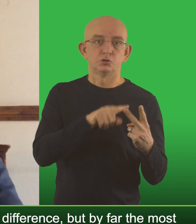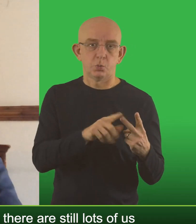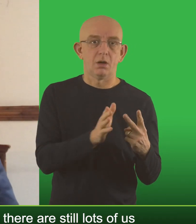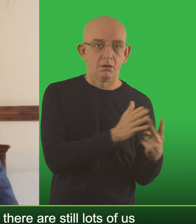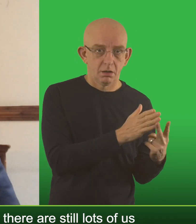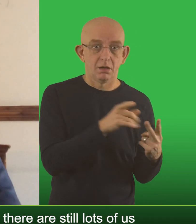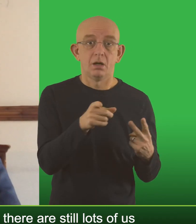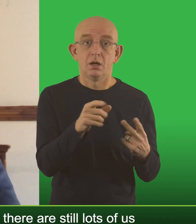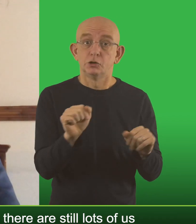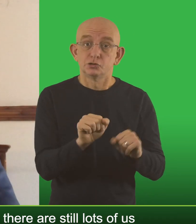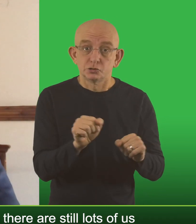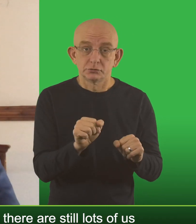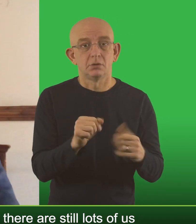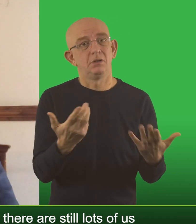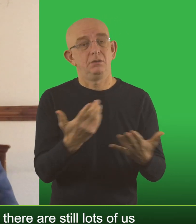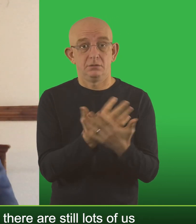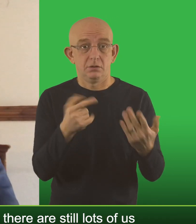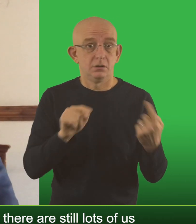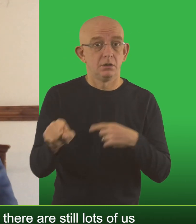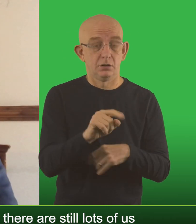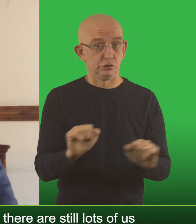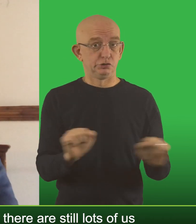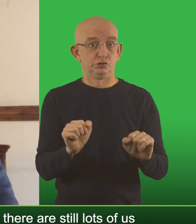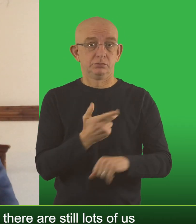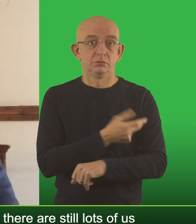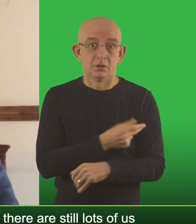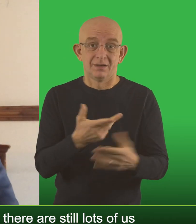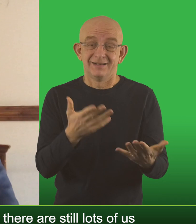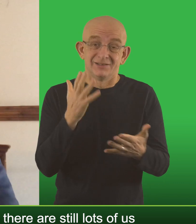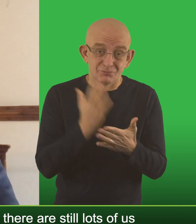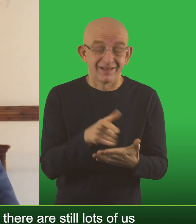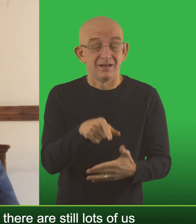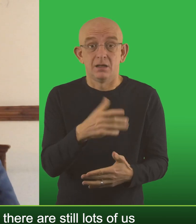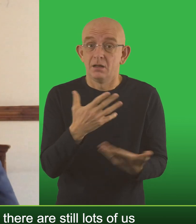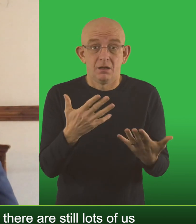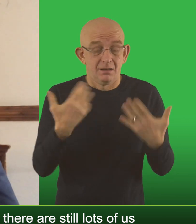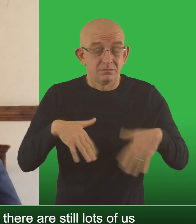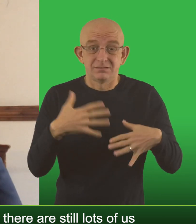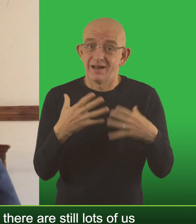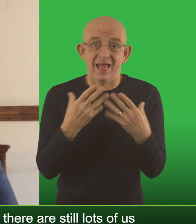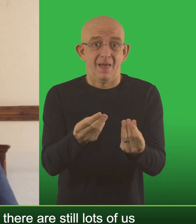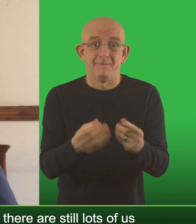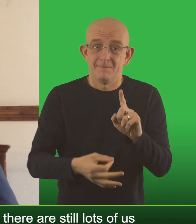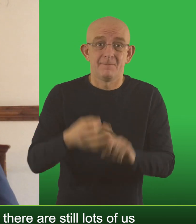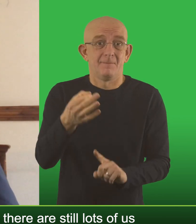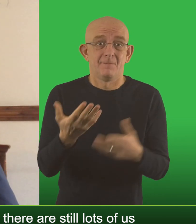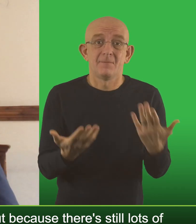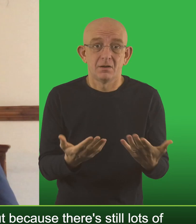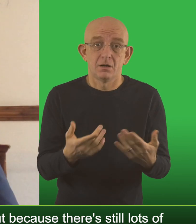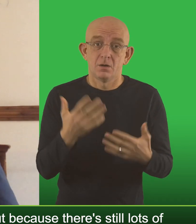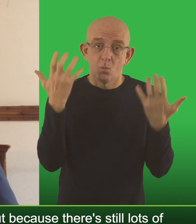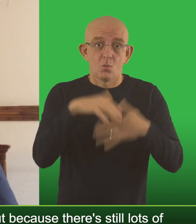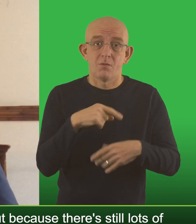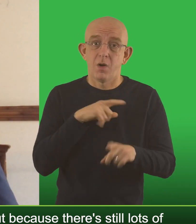one and two if you haven't already had it and there are still lots of us that haven't had it. That's the thing that will really make a